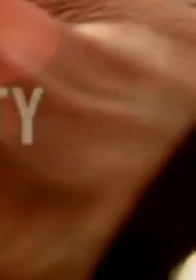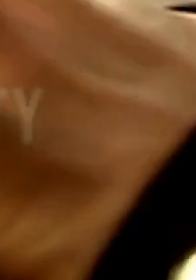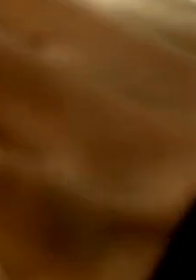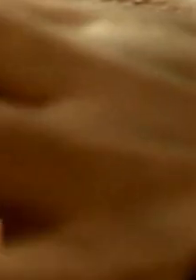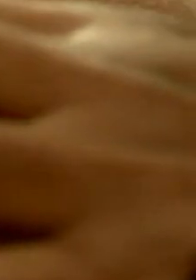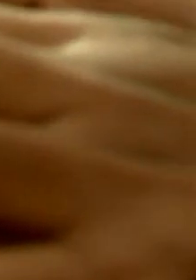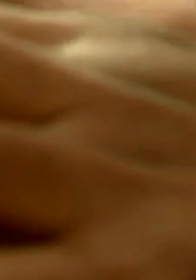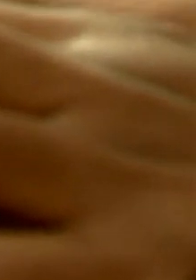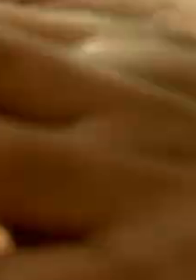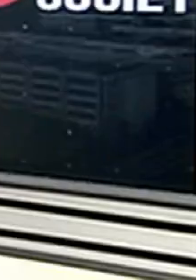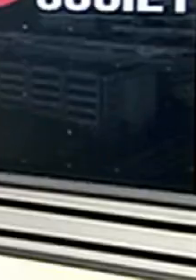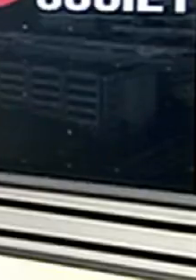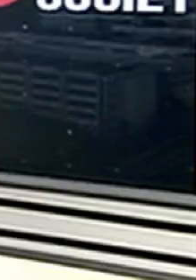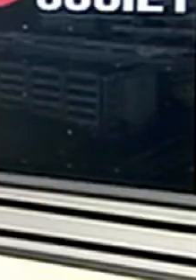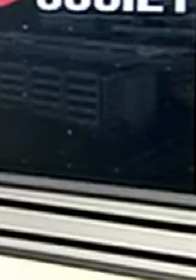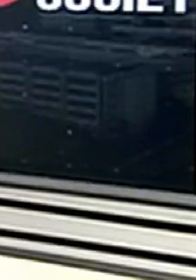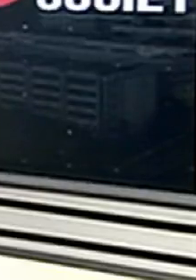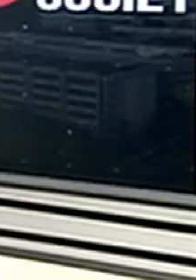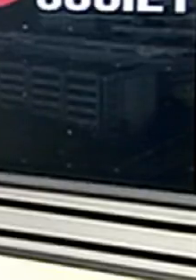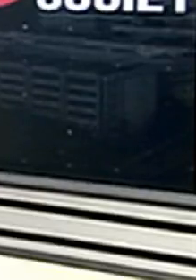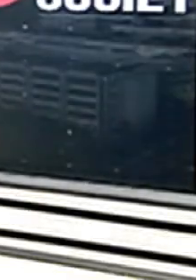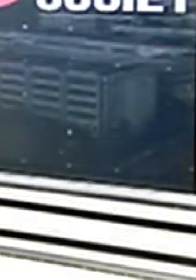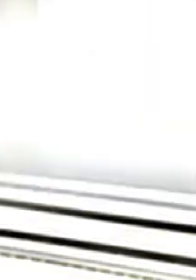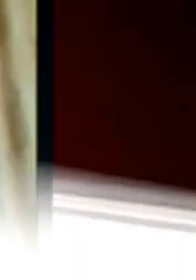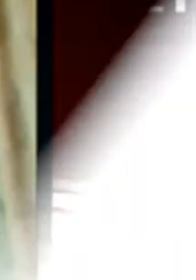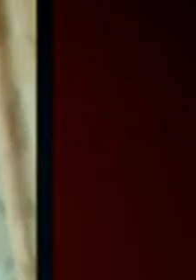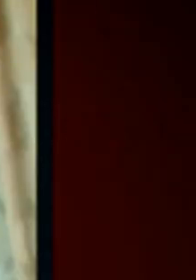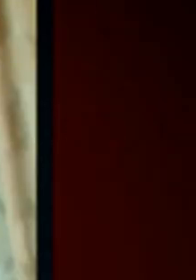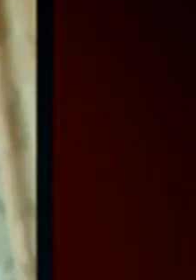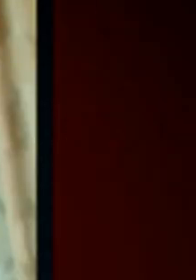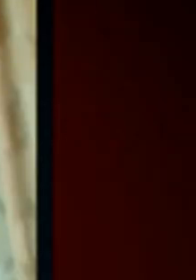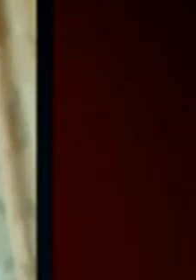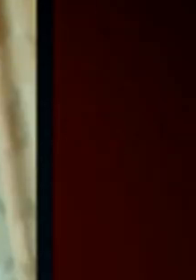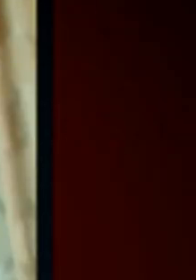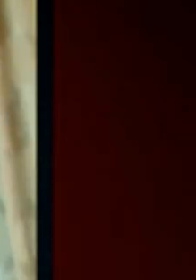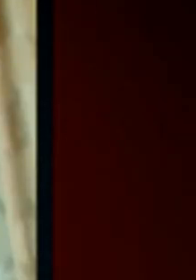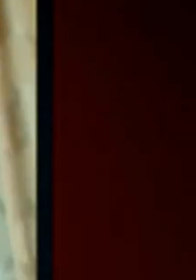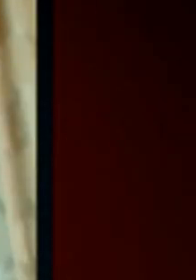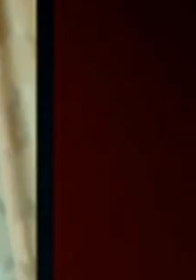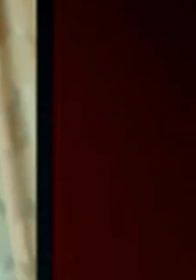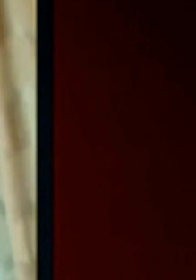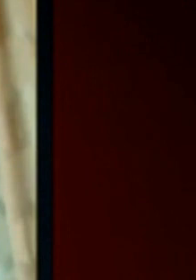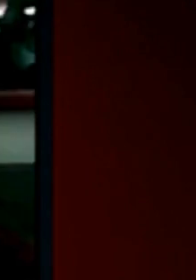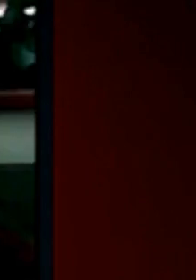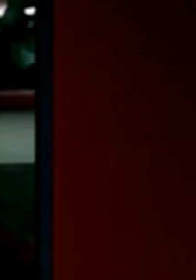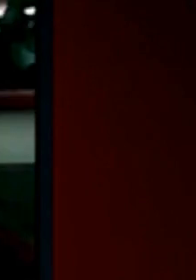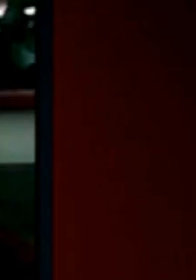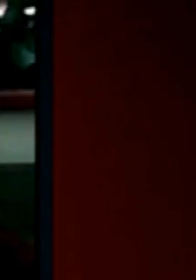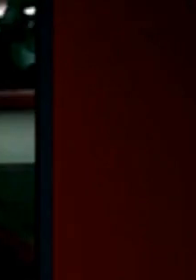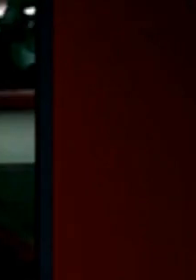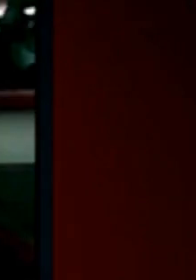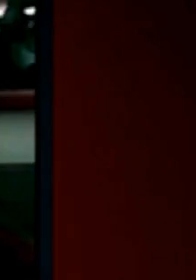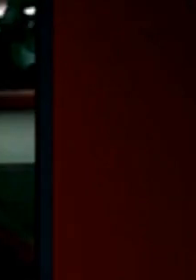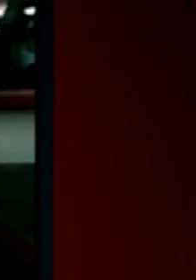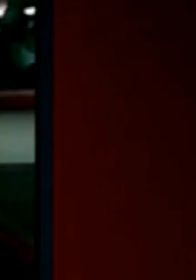This show is more about society, more than the media. We fought very hard for access to information. And